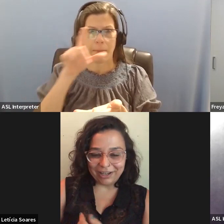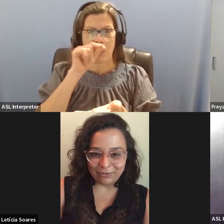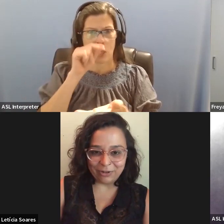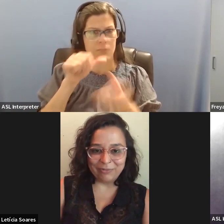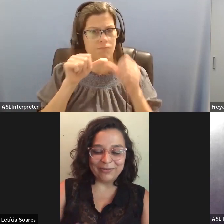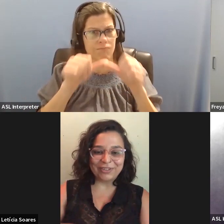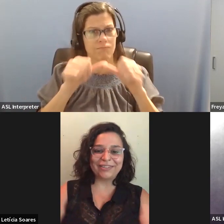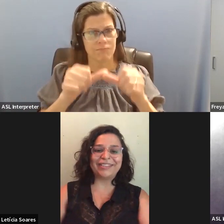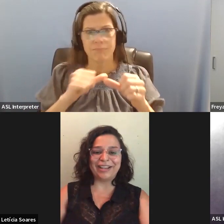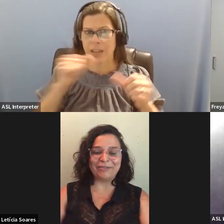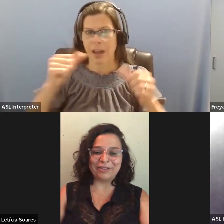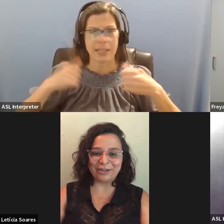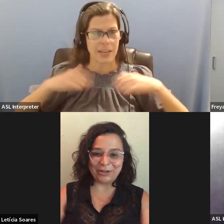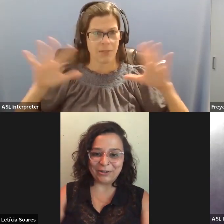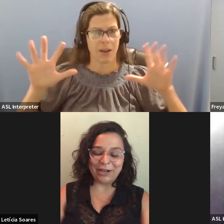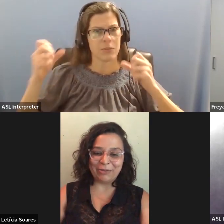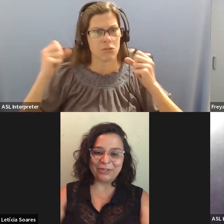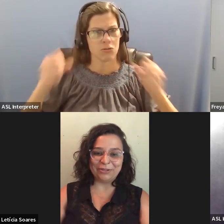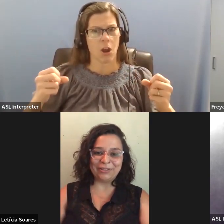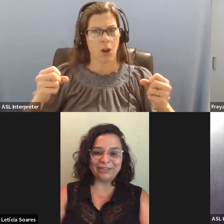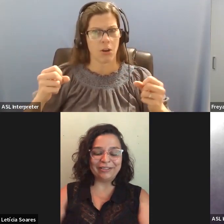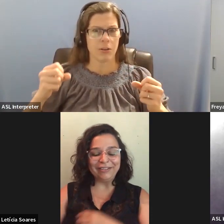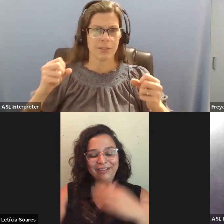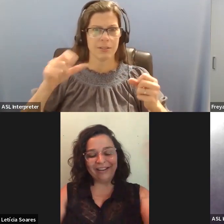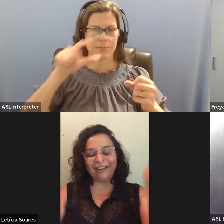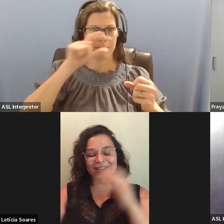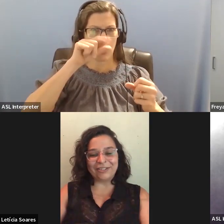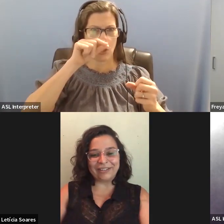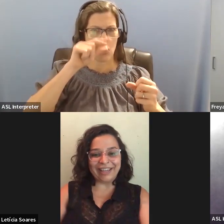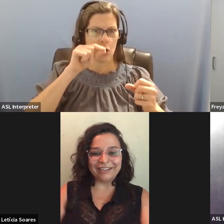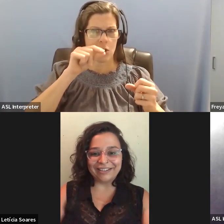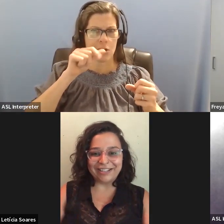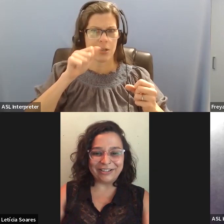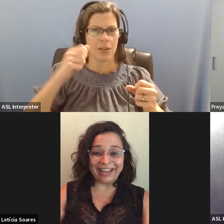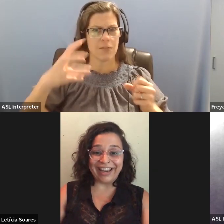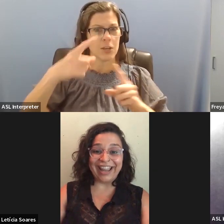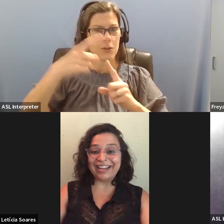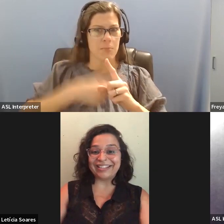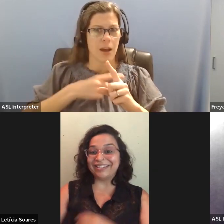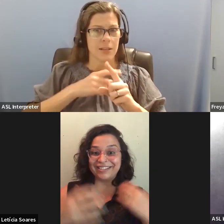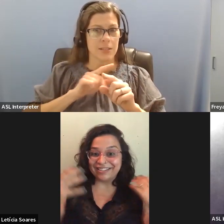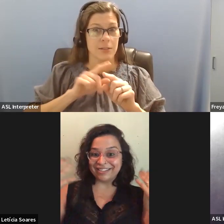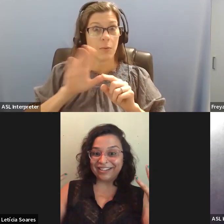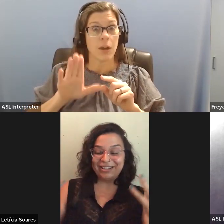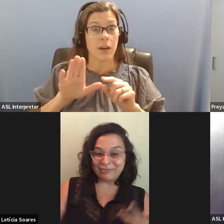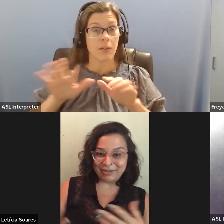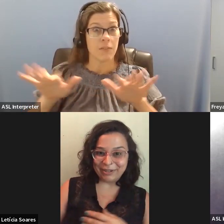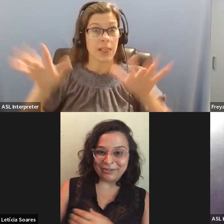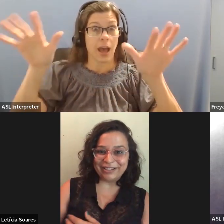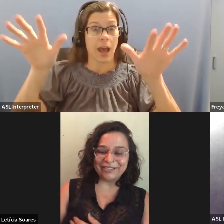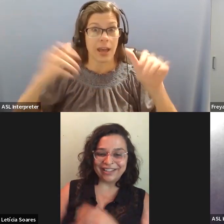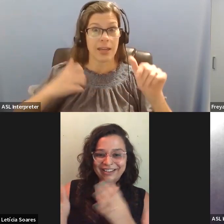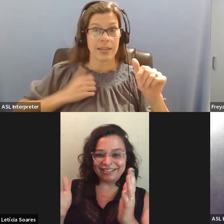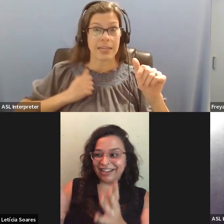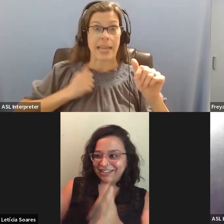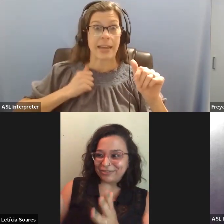in a few months, they're going to go up to the, to Canada to lay eggs and it's it's my